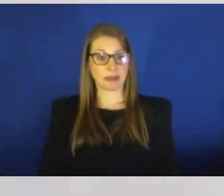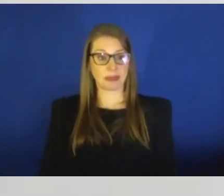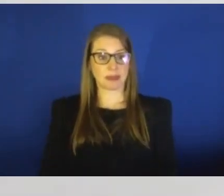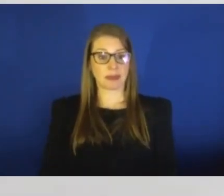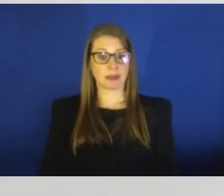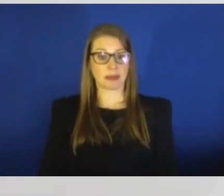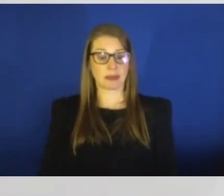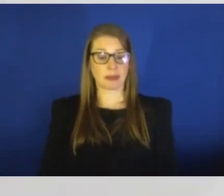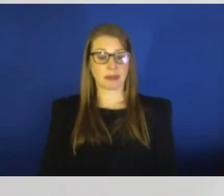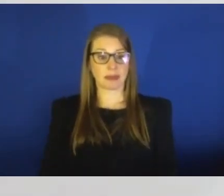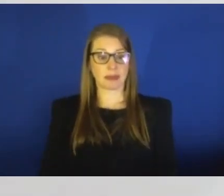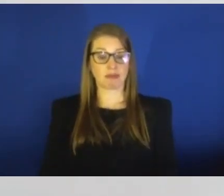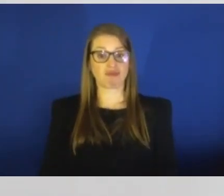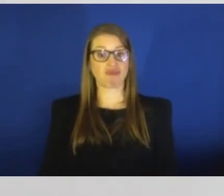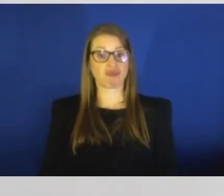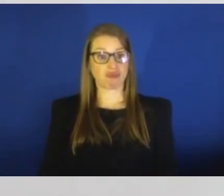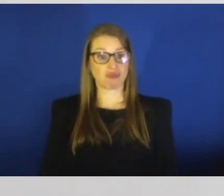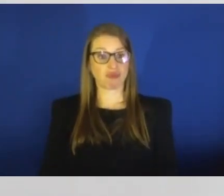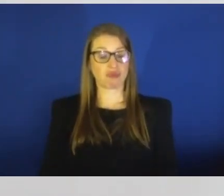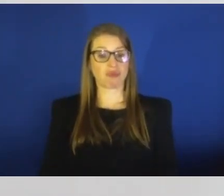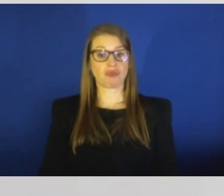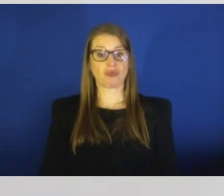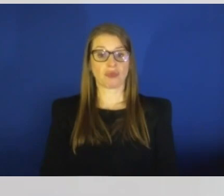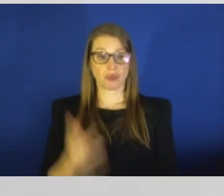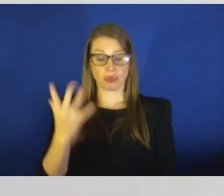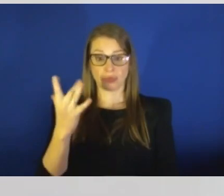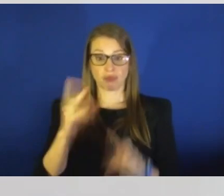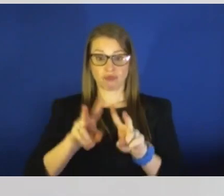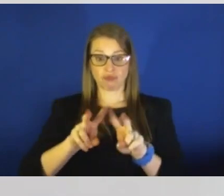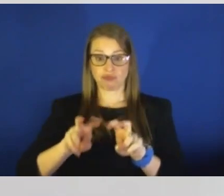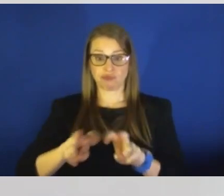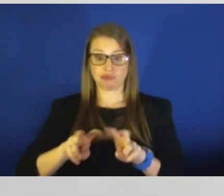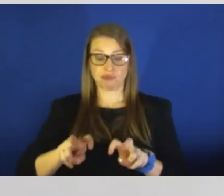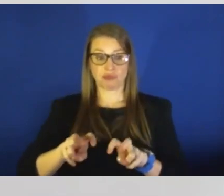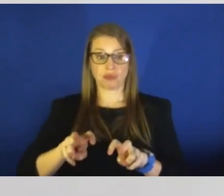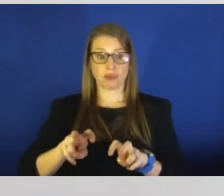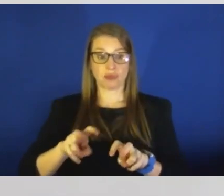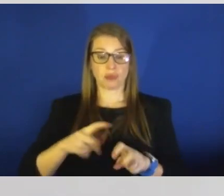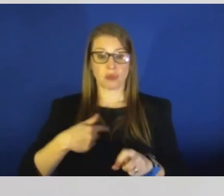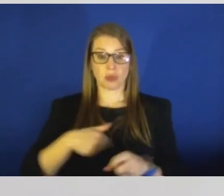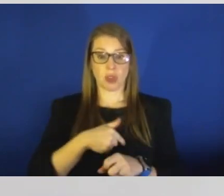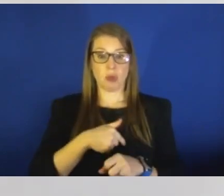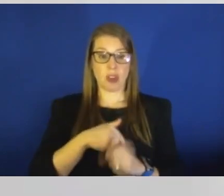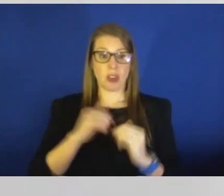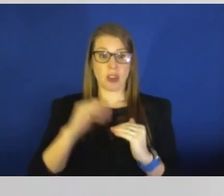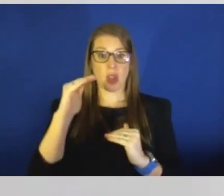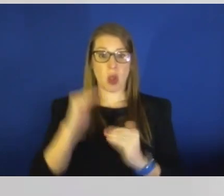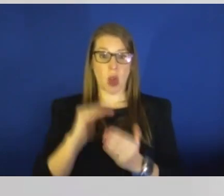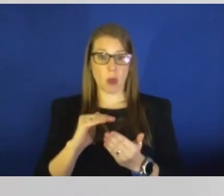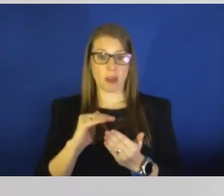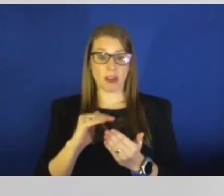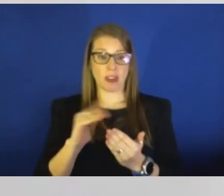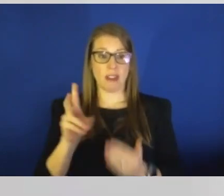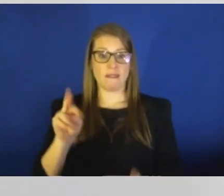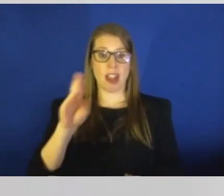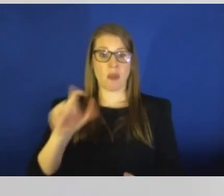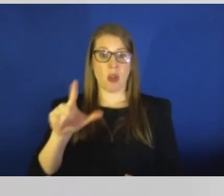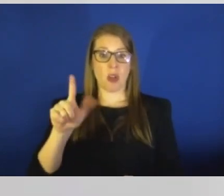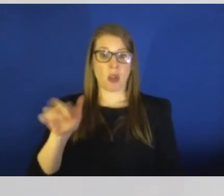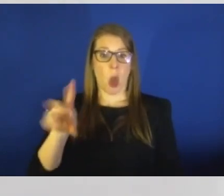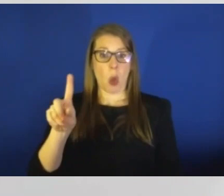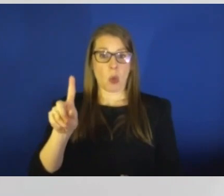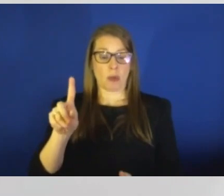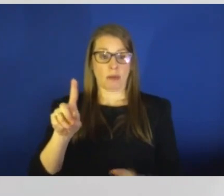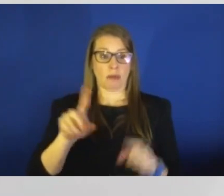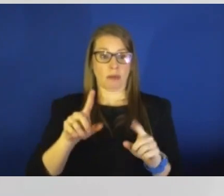Statewide, looking at all of our locations, we're at the lowest viral load total that we've been in since we've been monitoring.